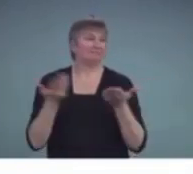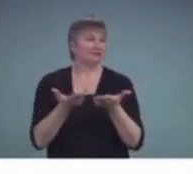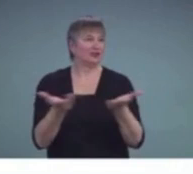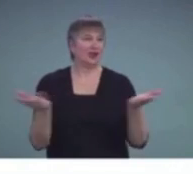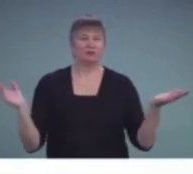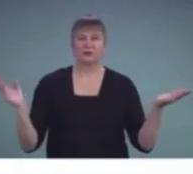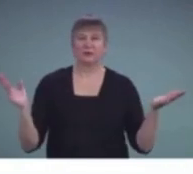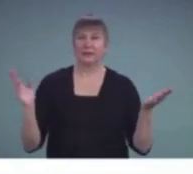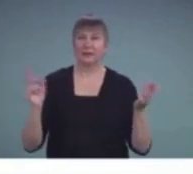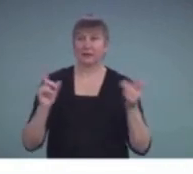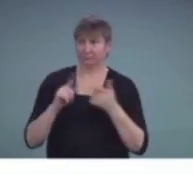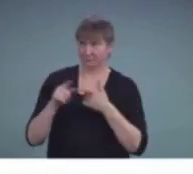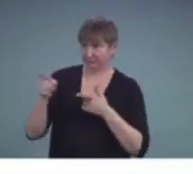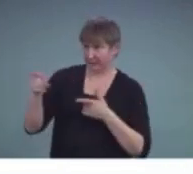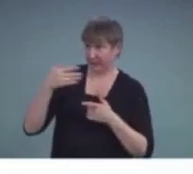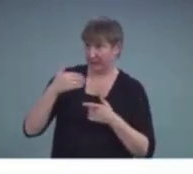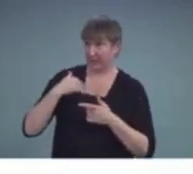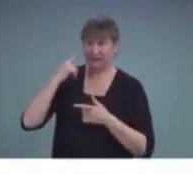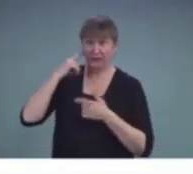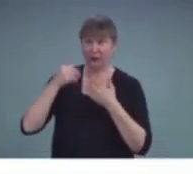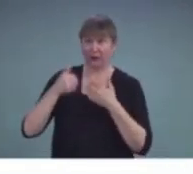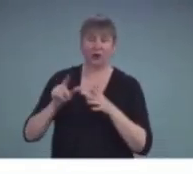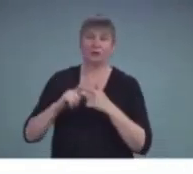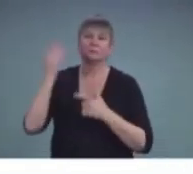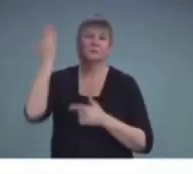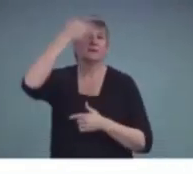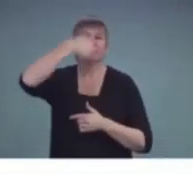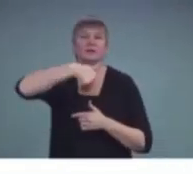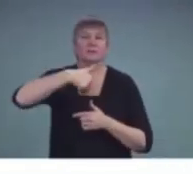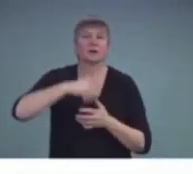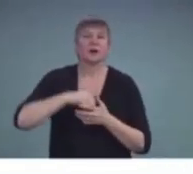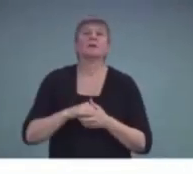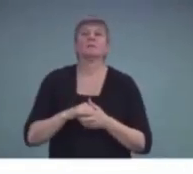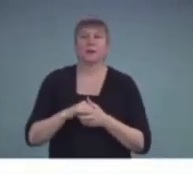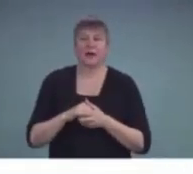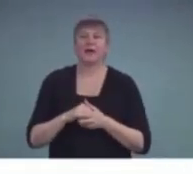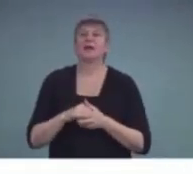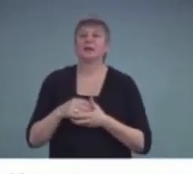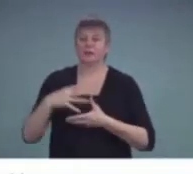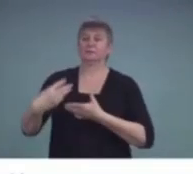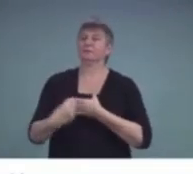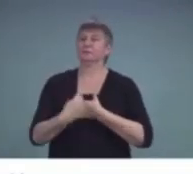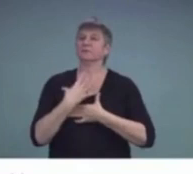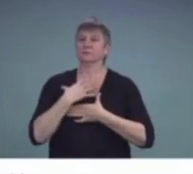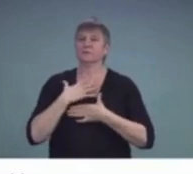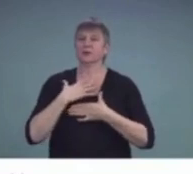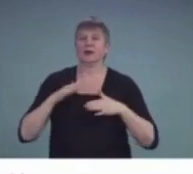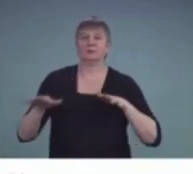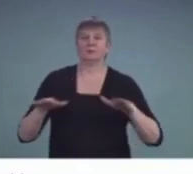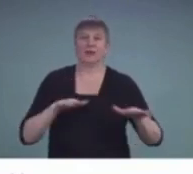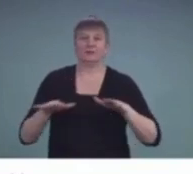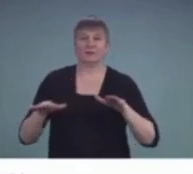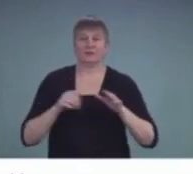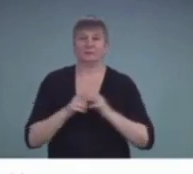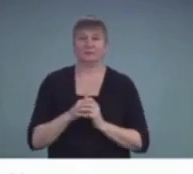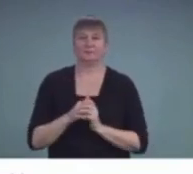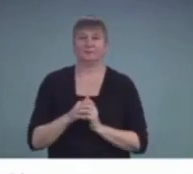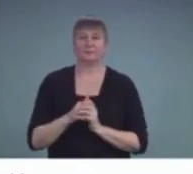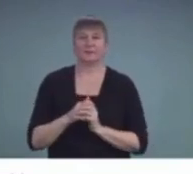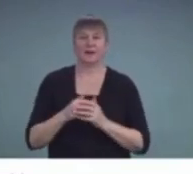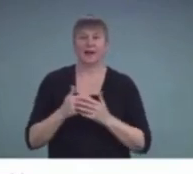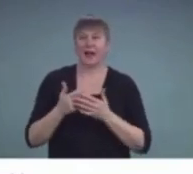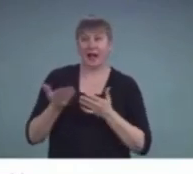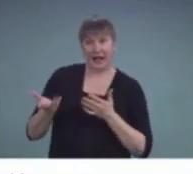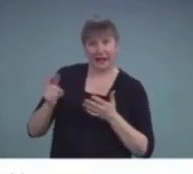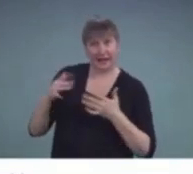that's behaviorally insidious. That identity as a person is paramount to their well